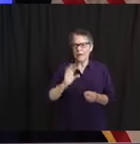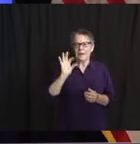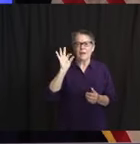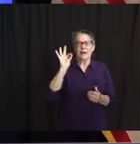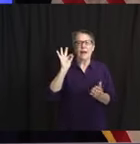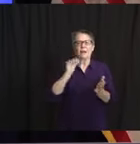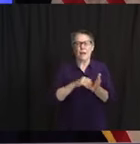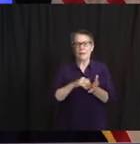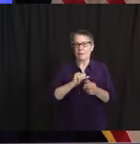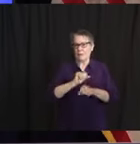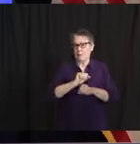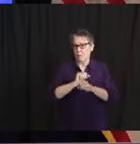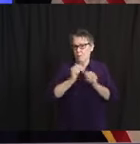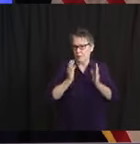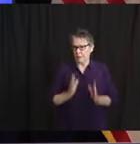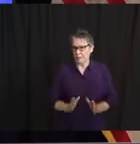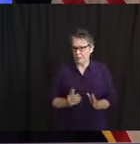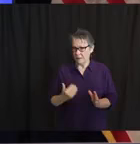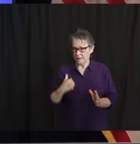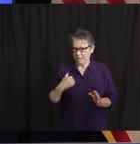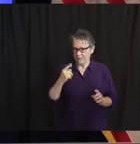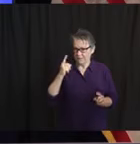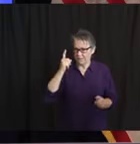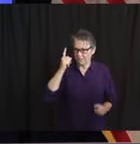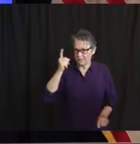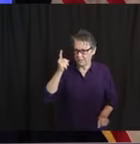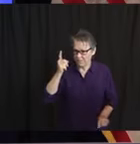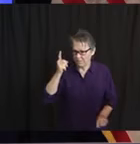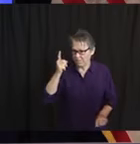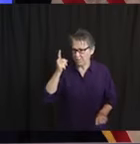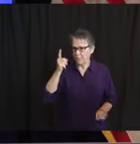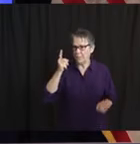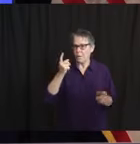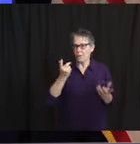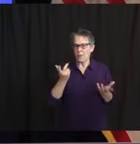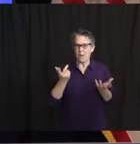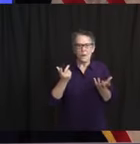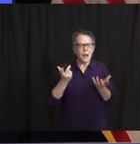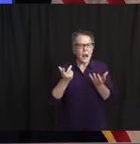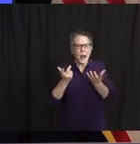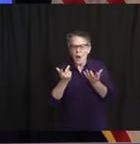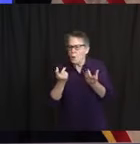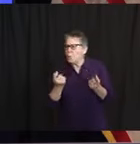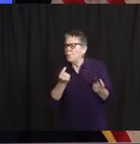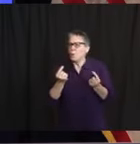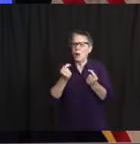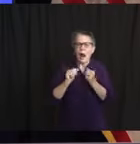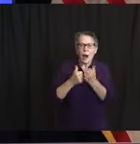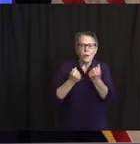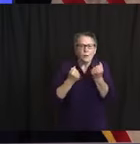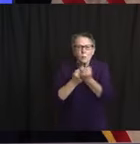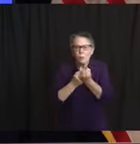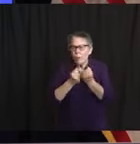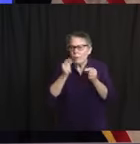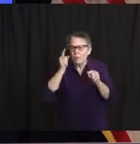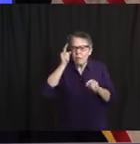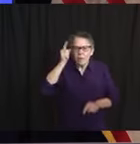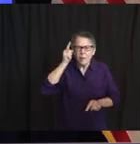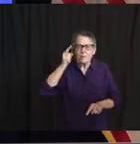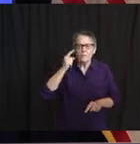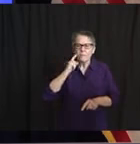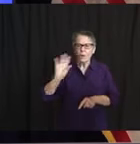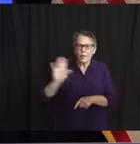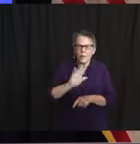specifically not only what Lockheed Martin is doing for the community, but very specifically what they're doing to make sure they're ensuring the proper